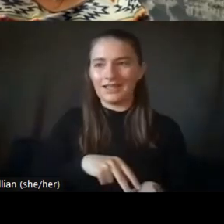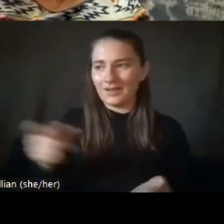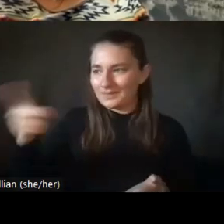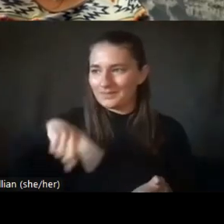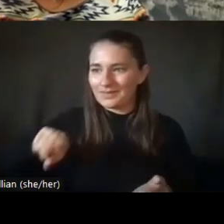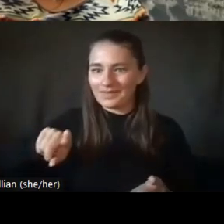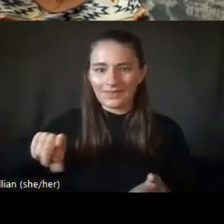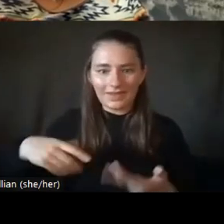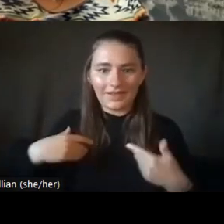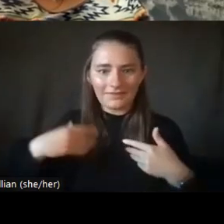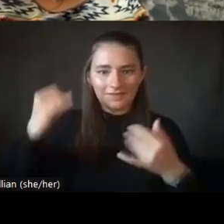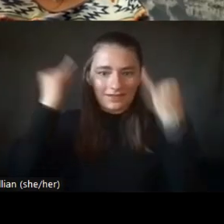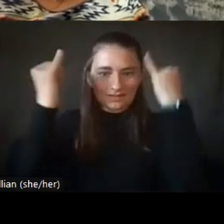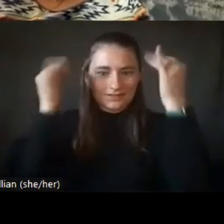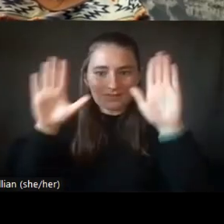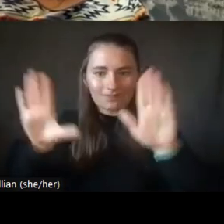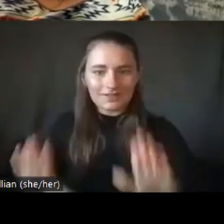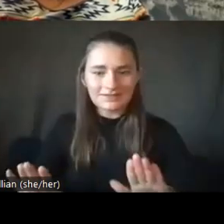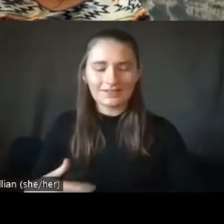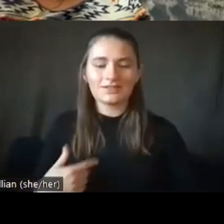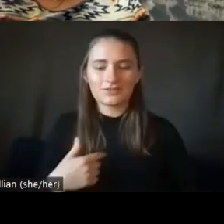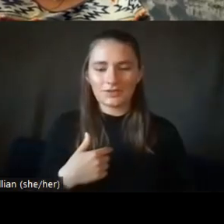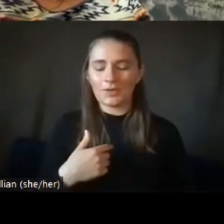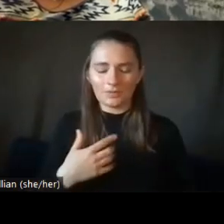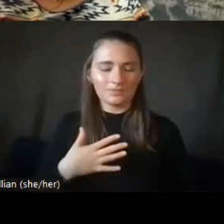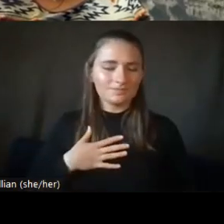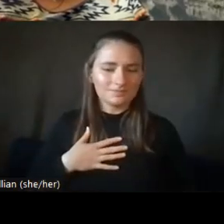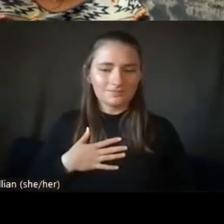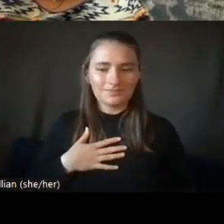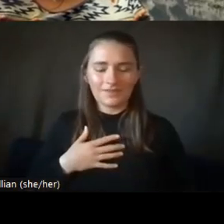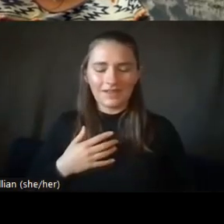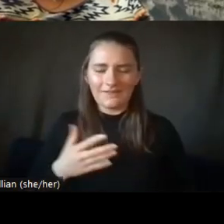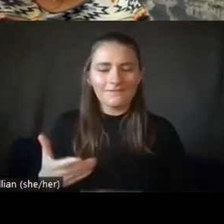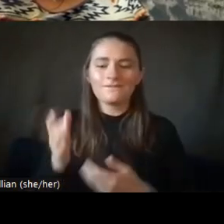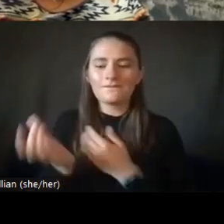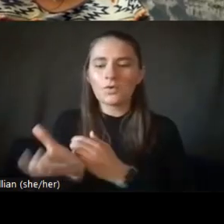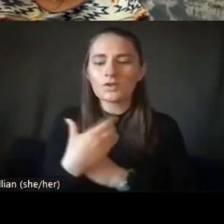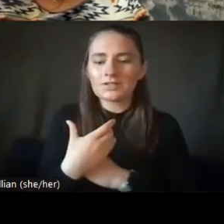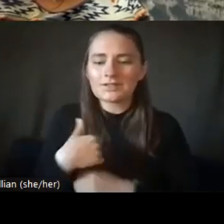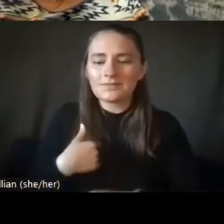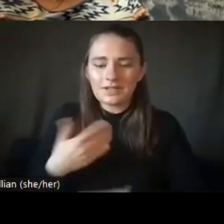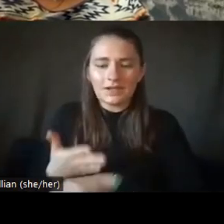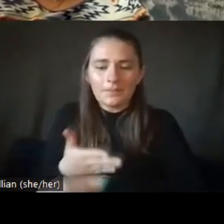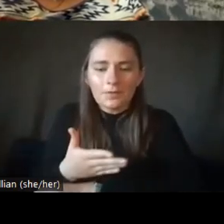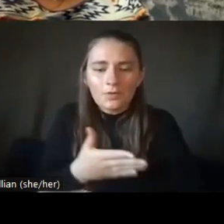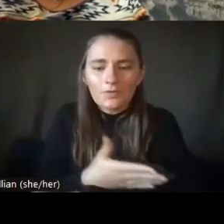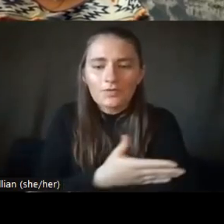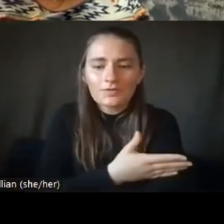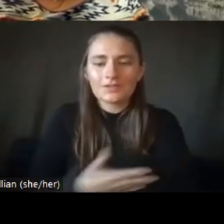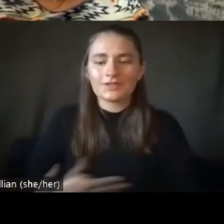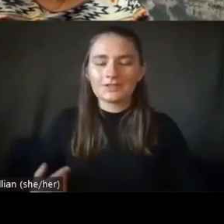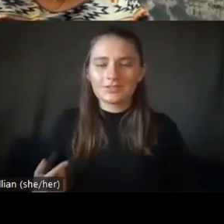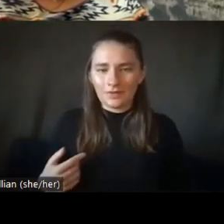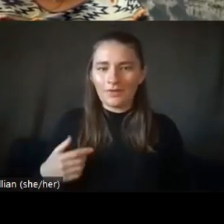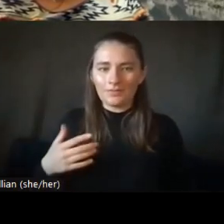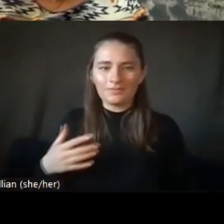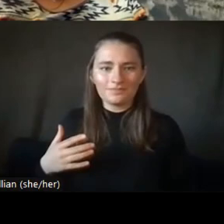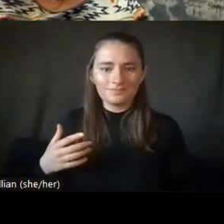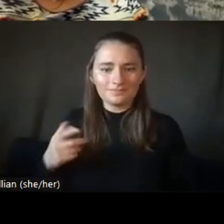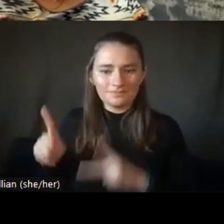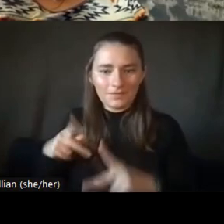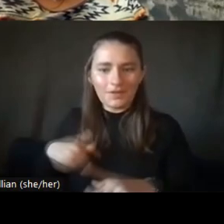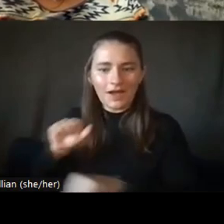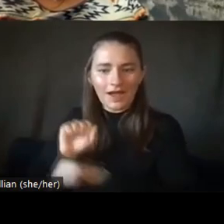me to, you know, step my game up. So I absolutely love to work and the people I work with energize me. So I feel, you know,